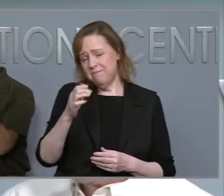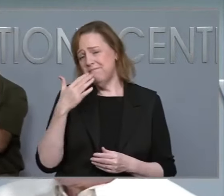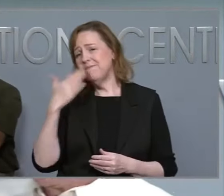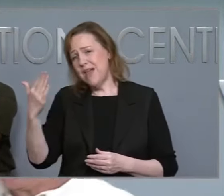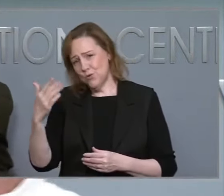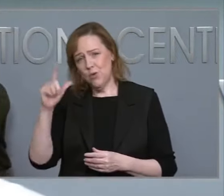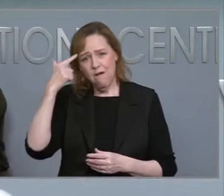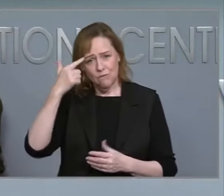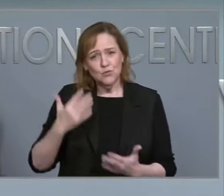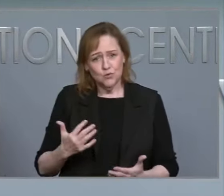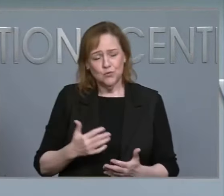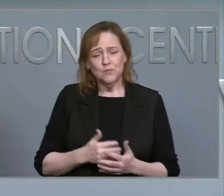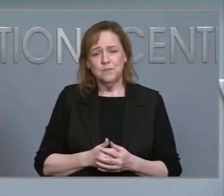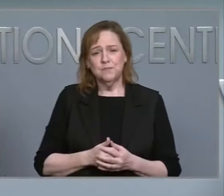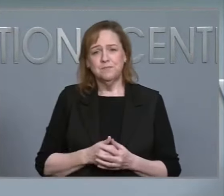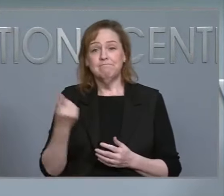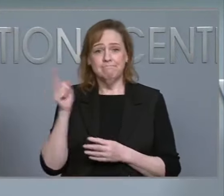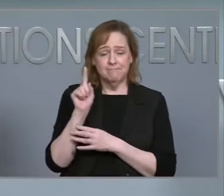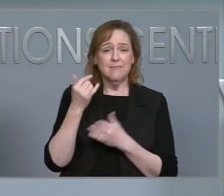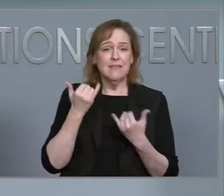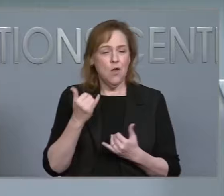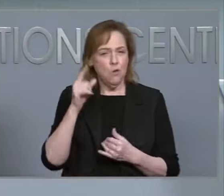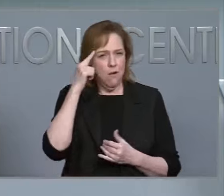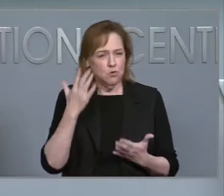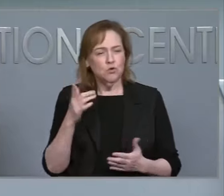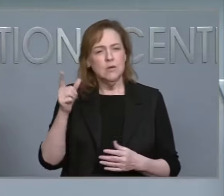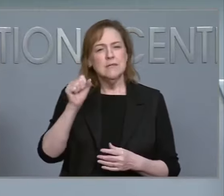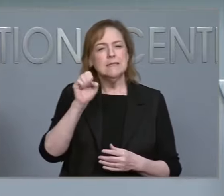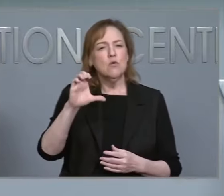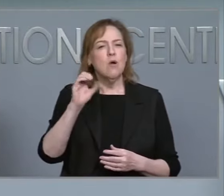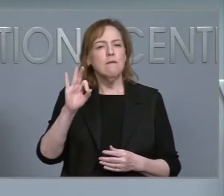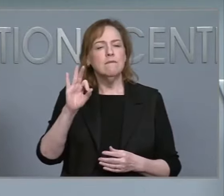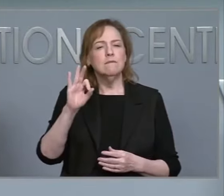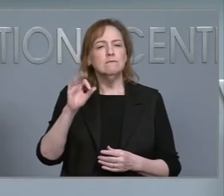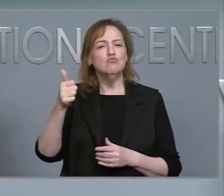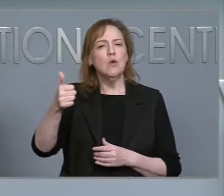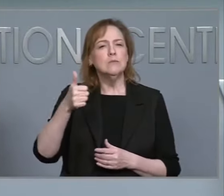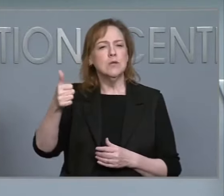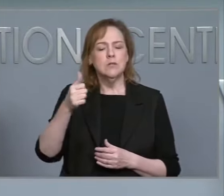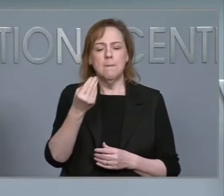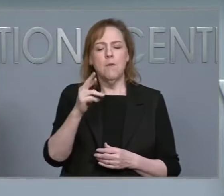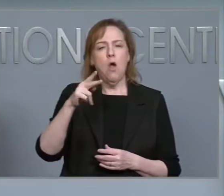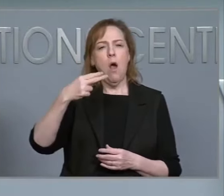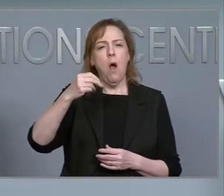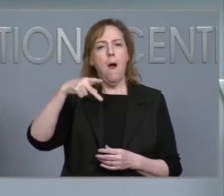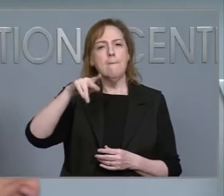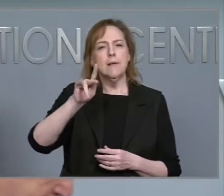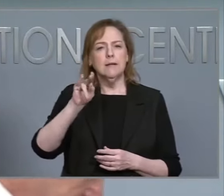We'll now have our Secretary of Transportation, Mr. Hopkins, come forward. Joey Hopkins.